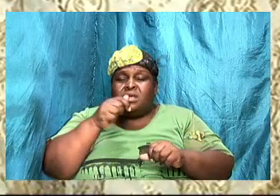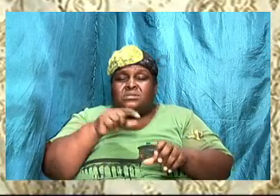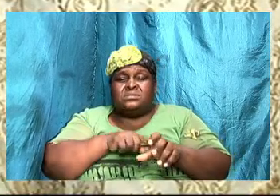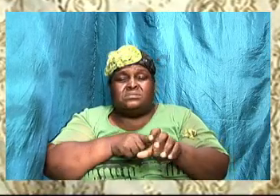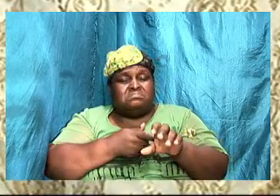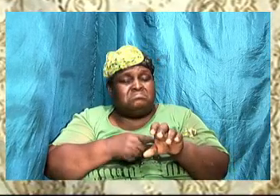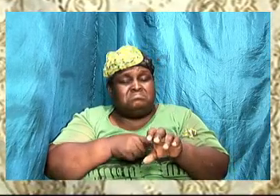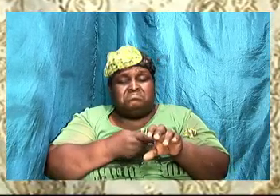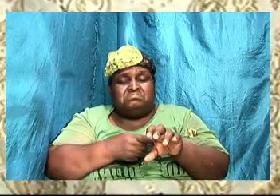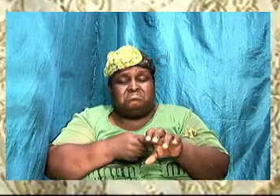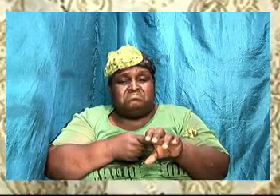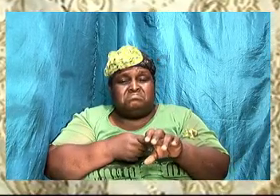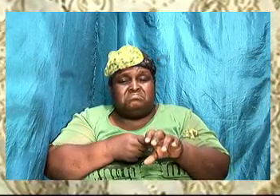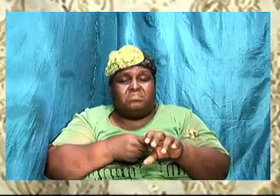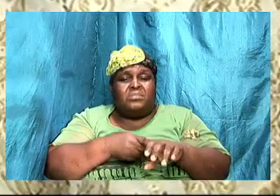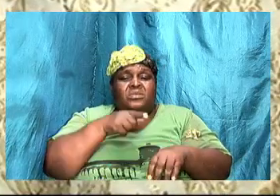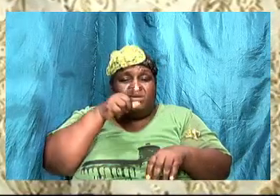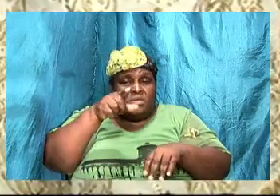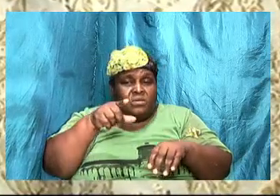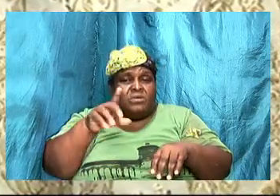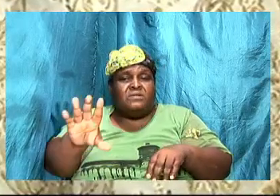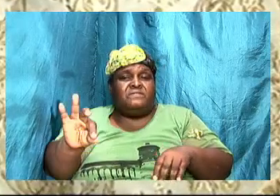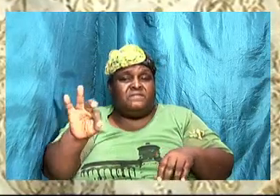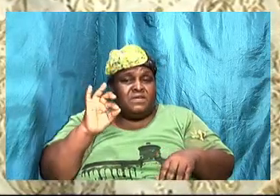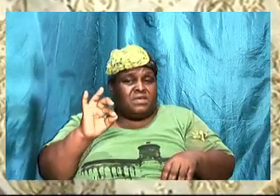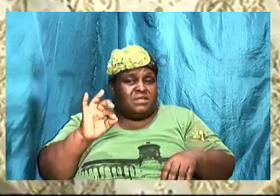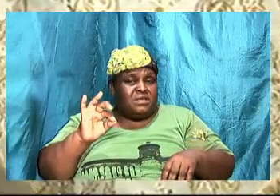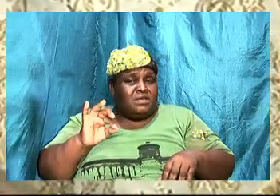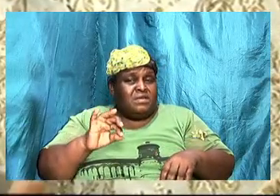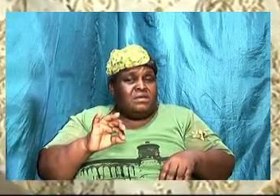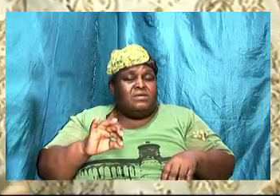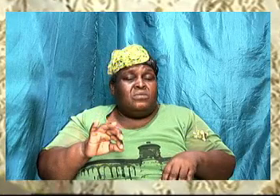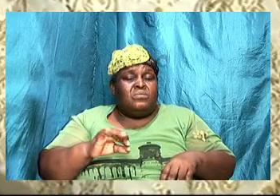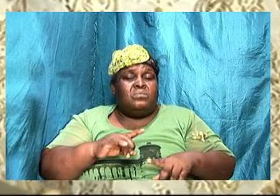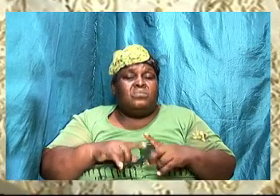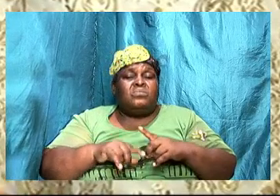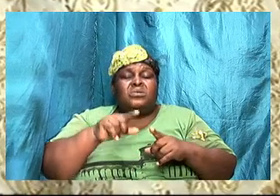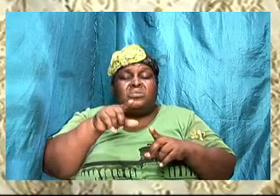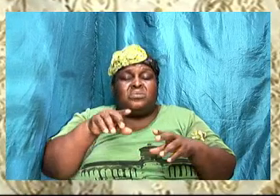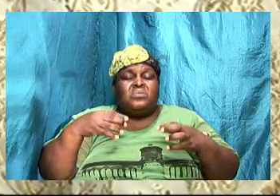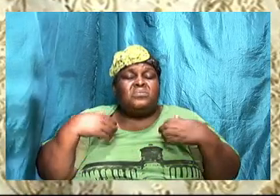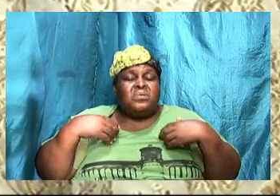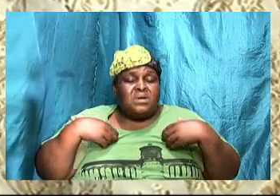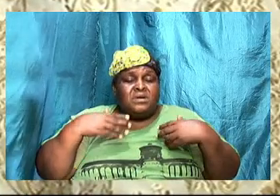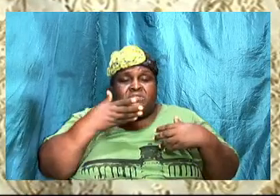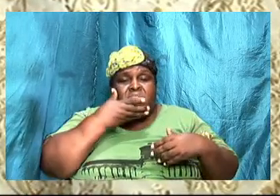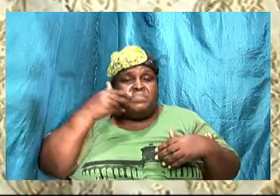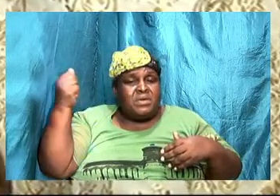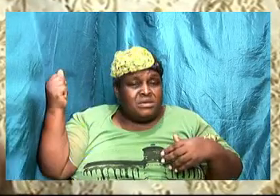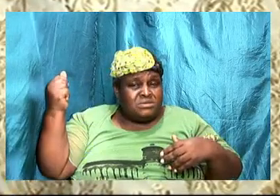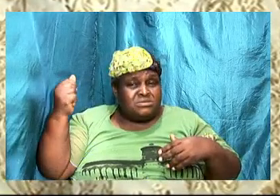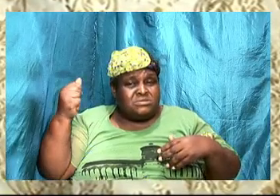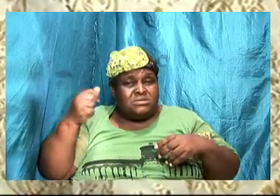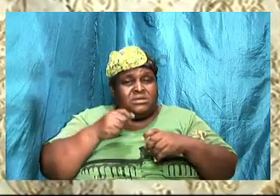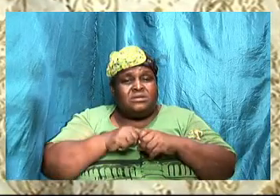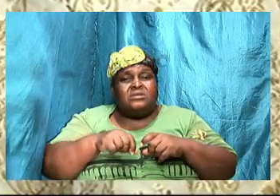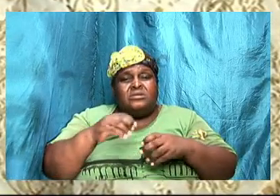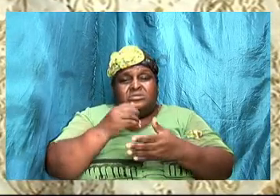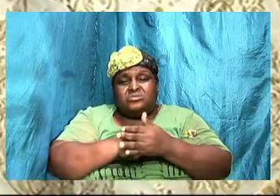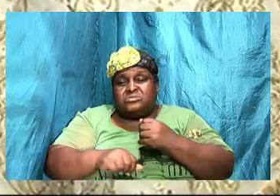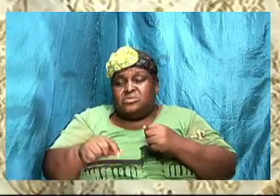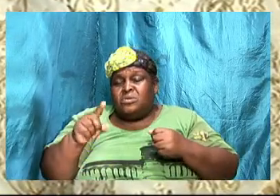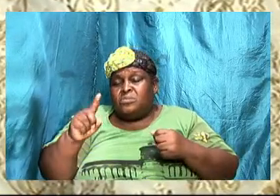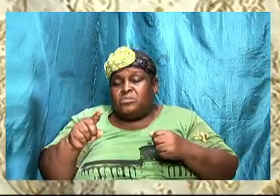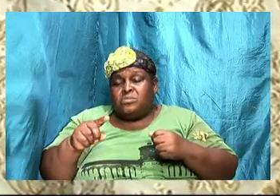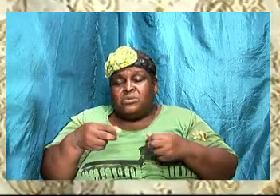distorters, you are going to find that even when you have the best of intent, someone will receive the message